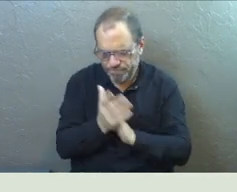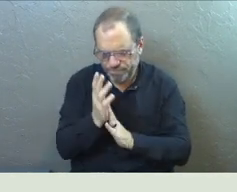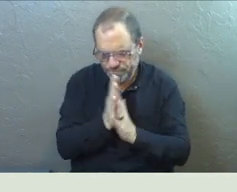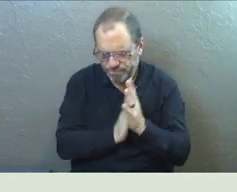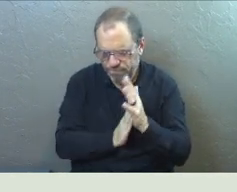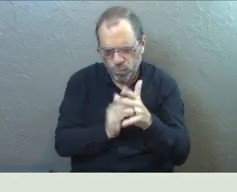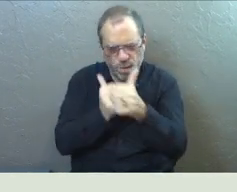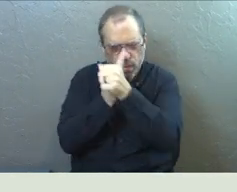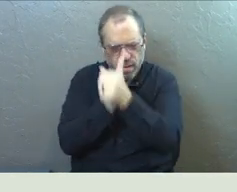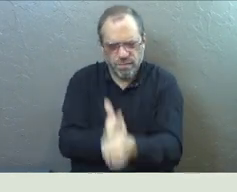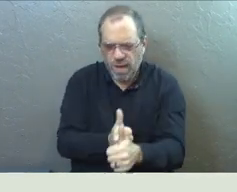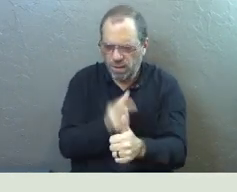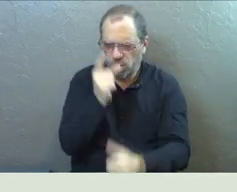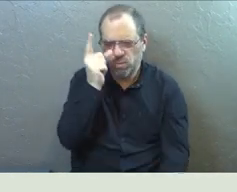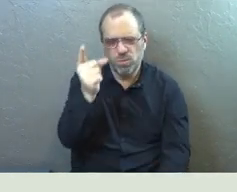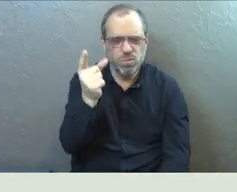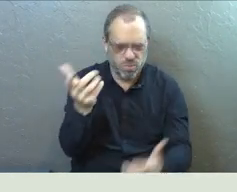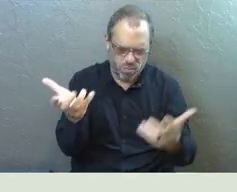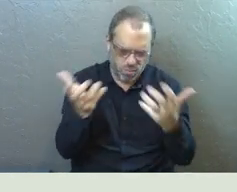We're going to follow you, Jesus.